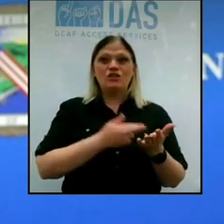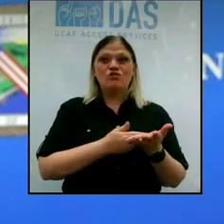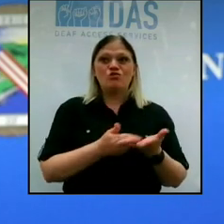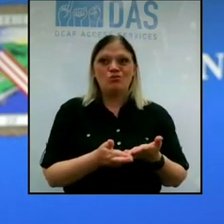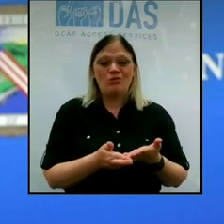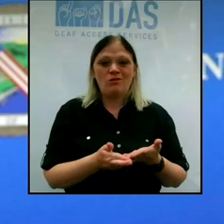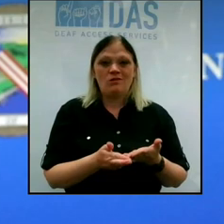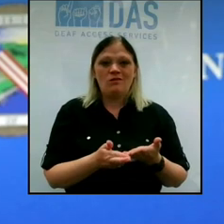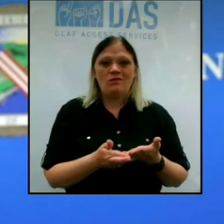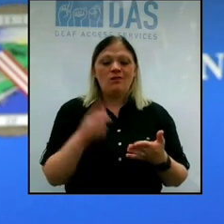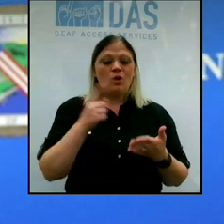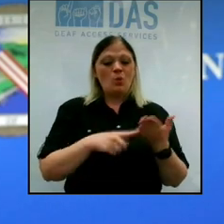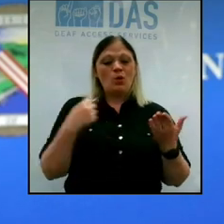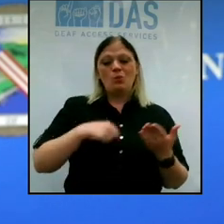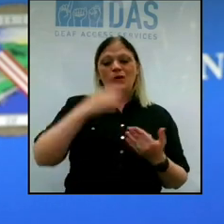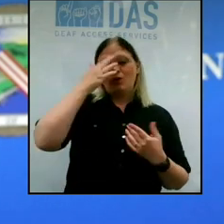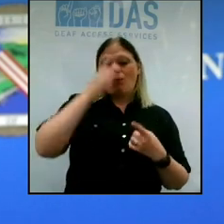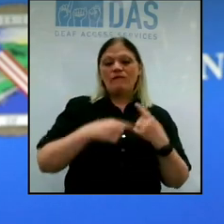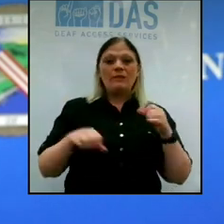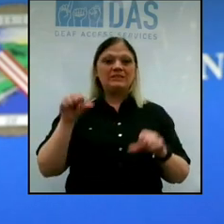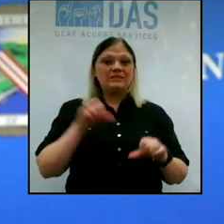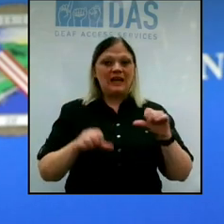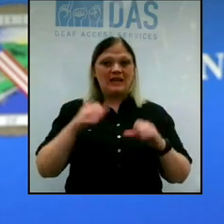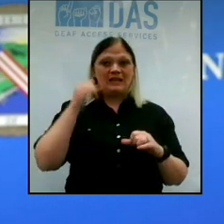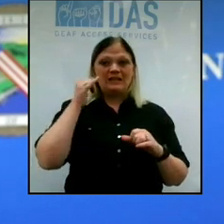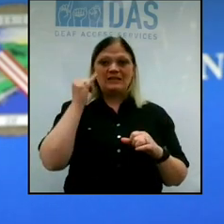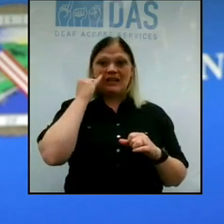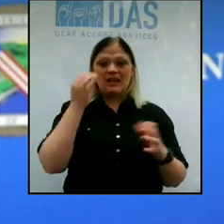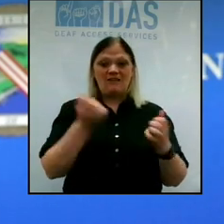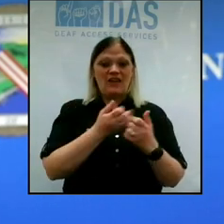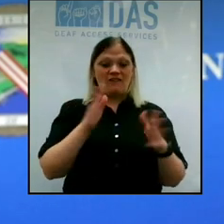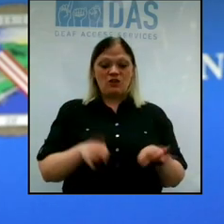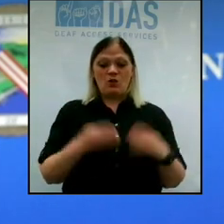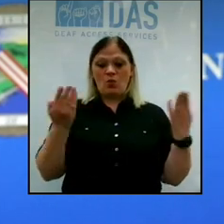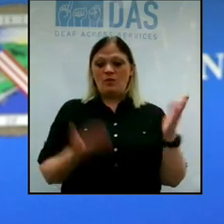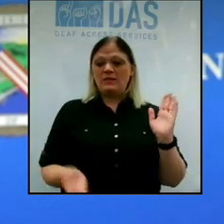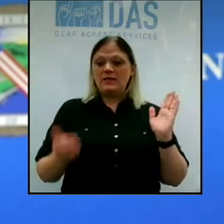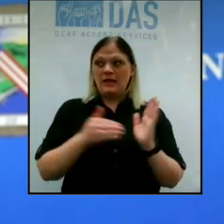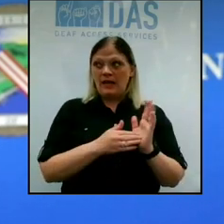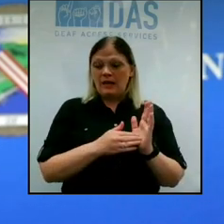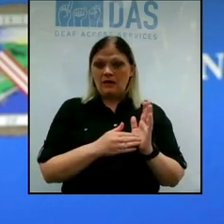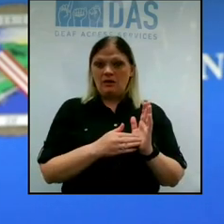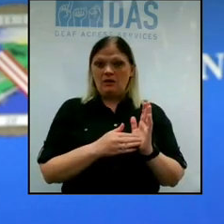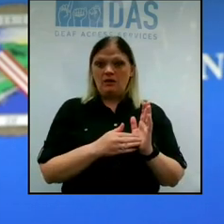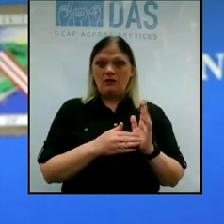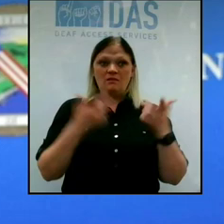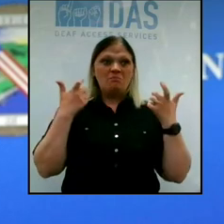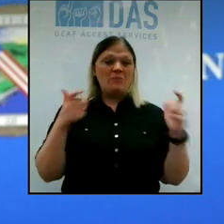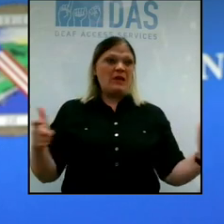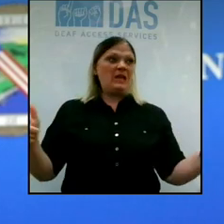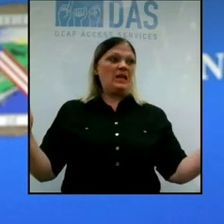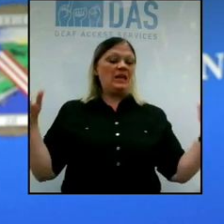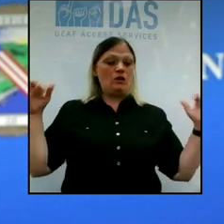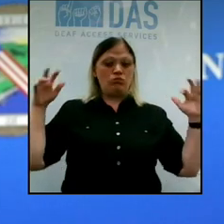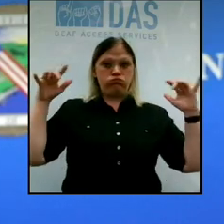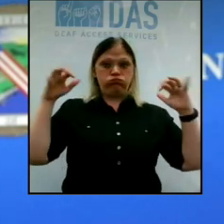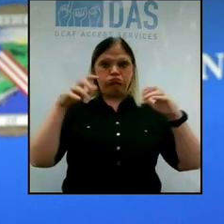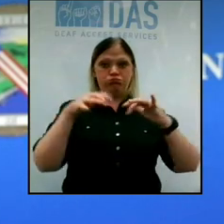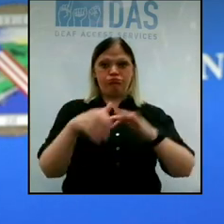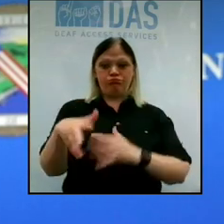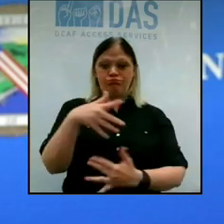we know from science is that if everything opens up again, if we see huge gatherings of people,